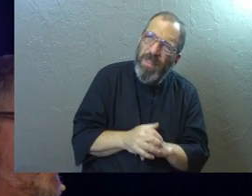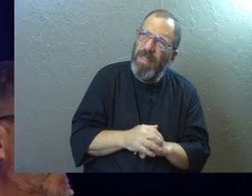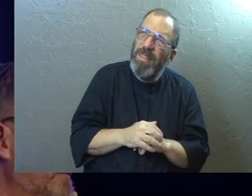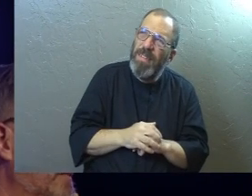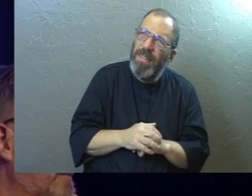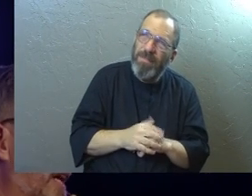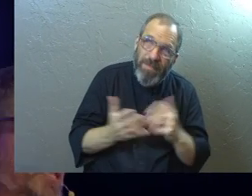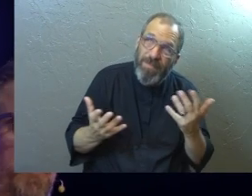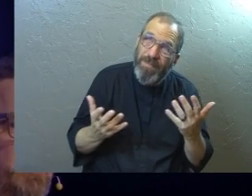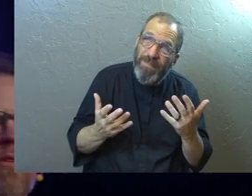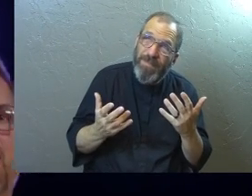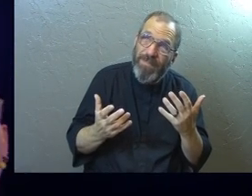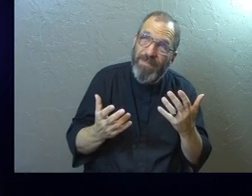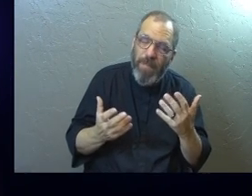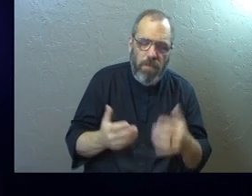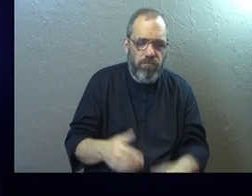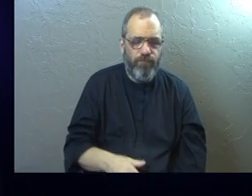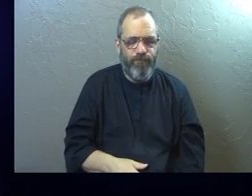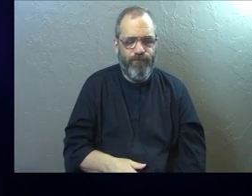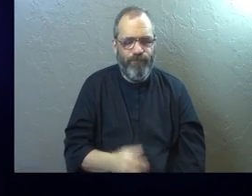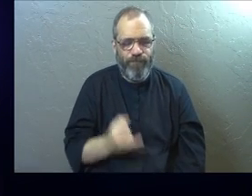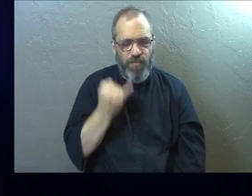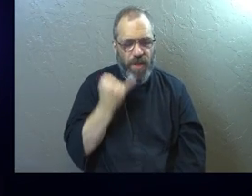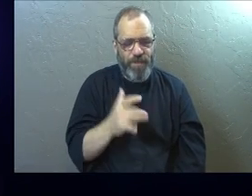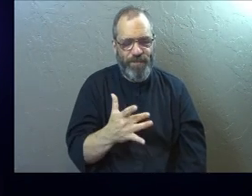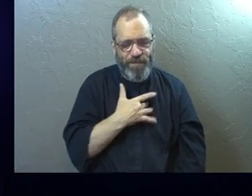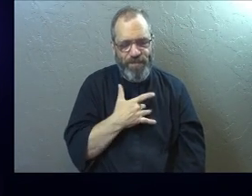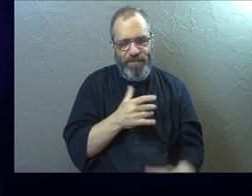And God spoke to me right away on this.